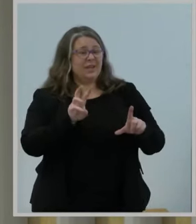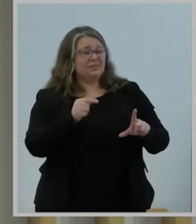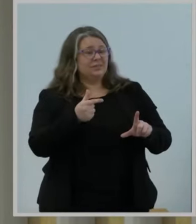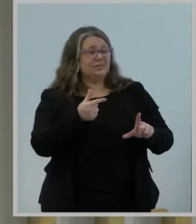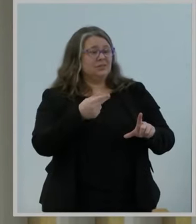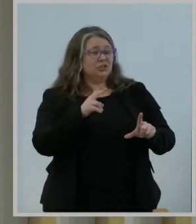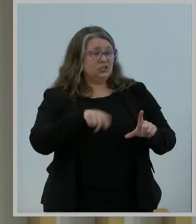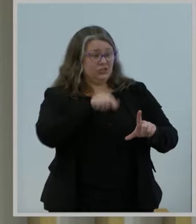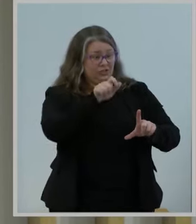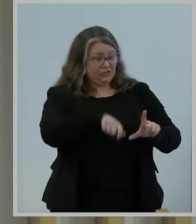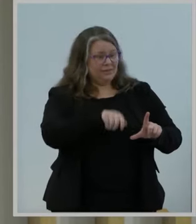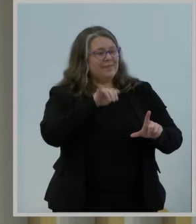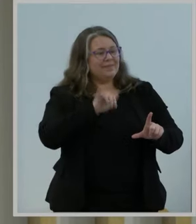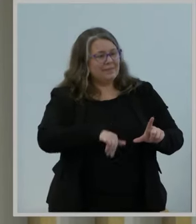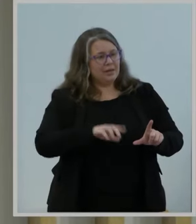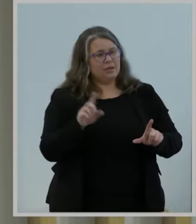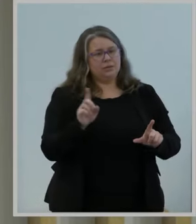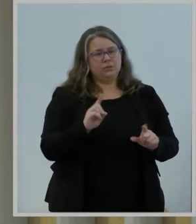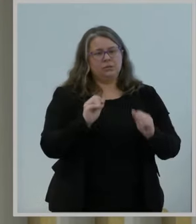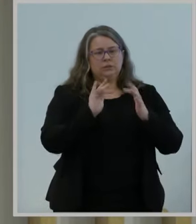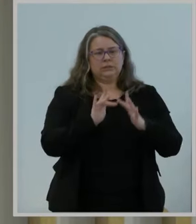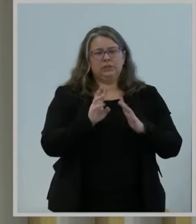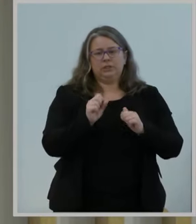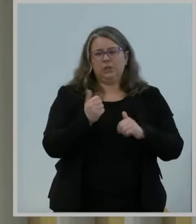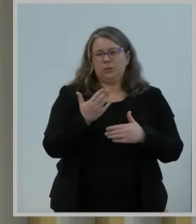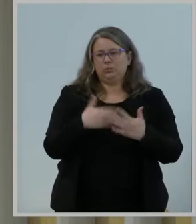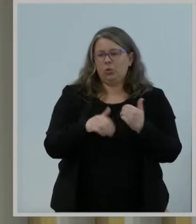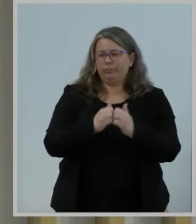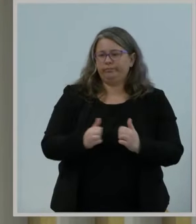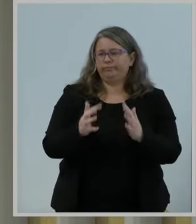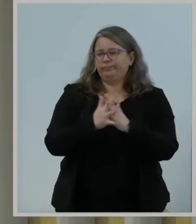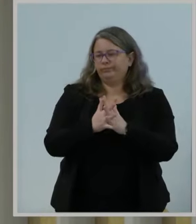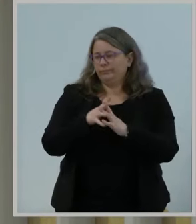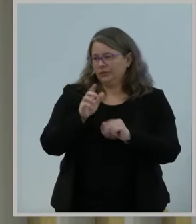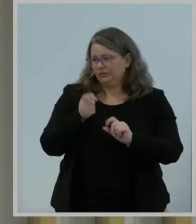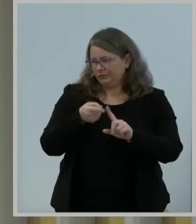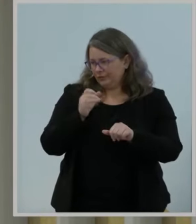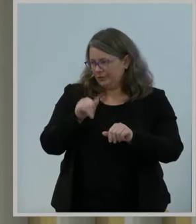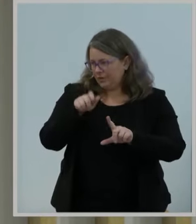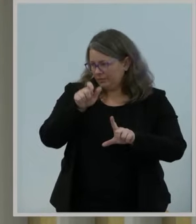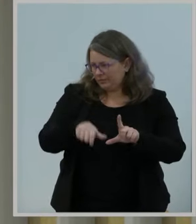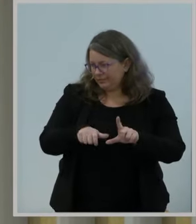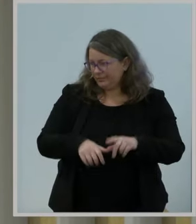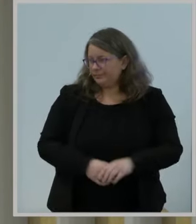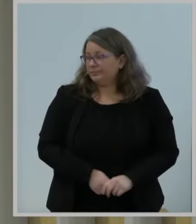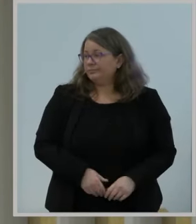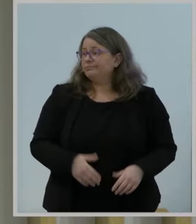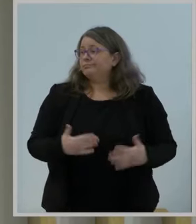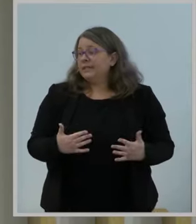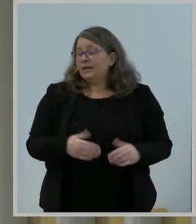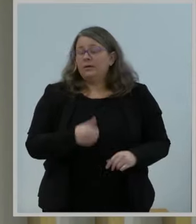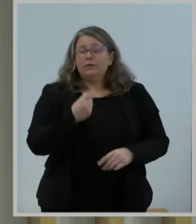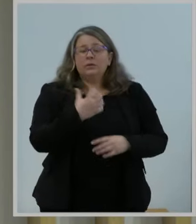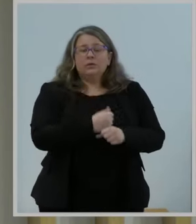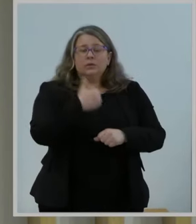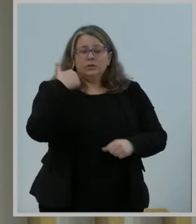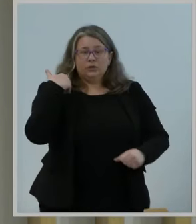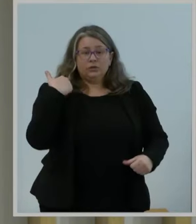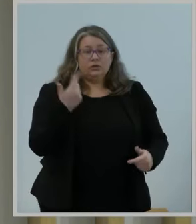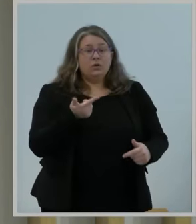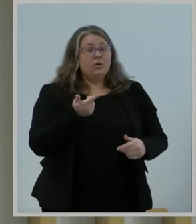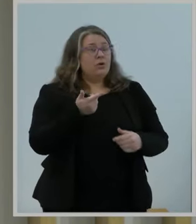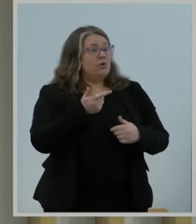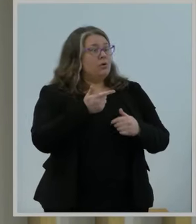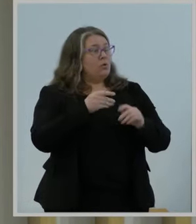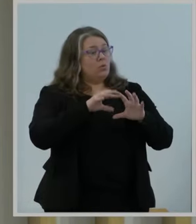good stuff growing. So a few years ago, when the global pandemic put our Wi-Fi routers center stage, the FCC